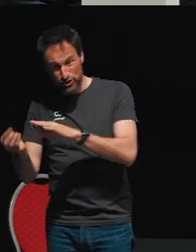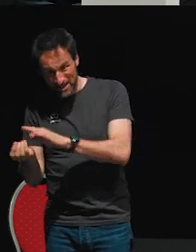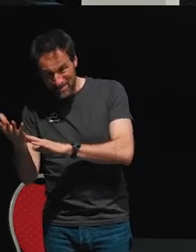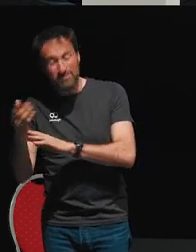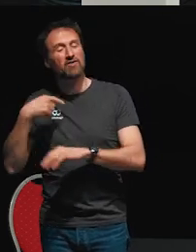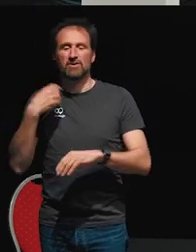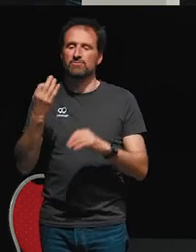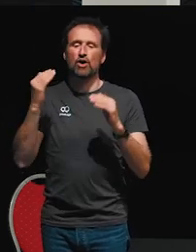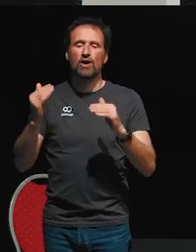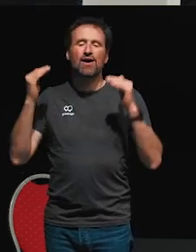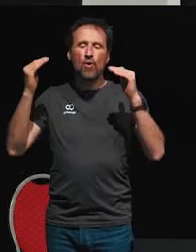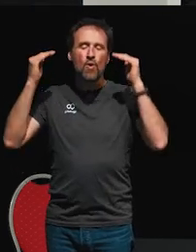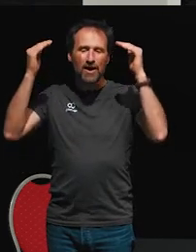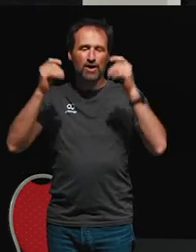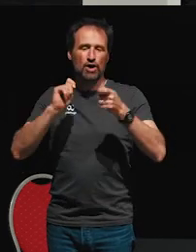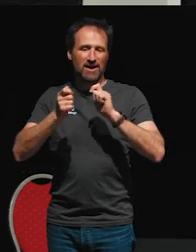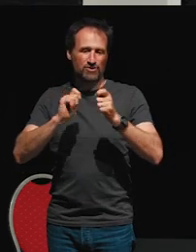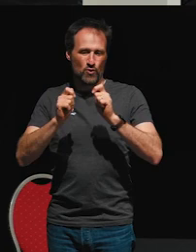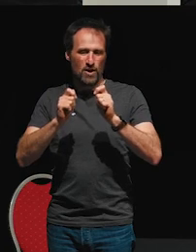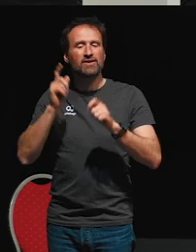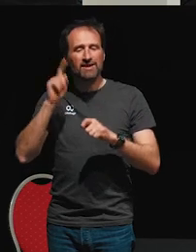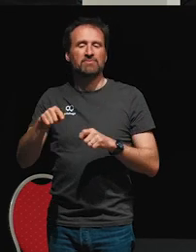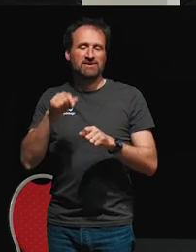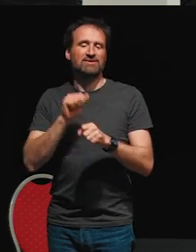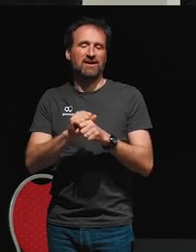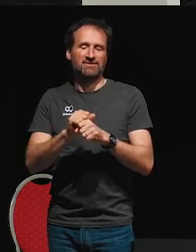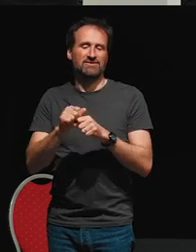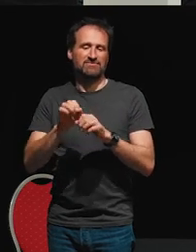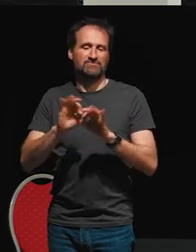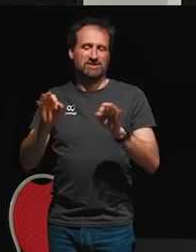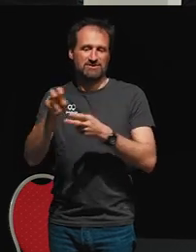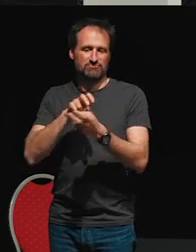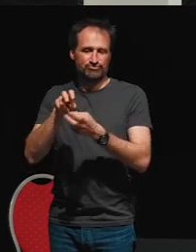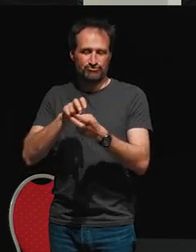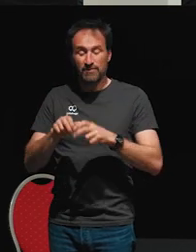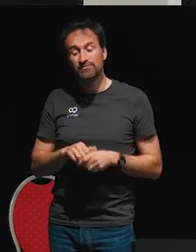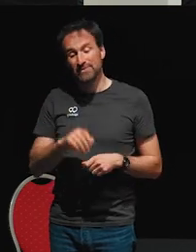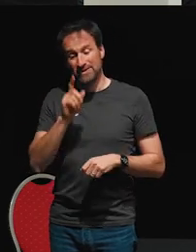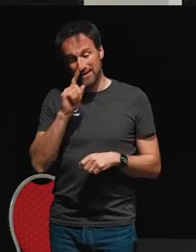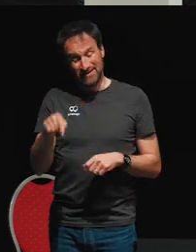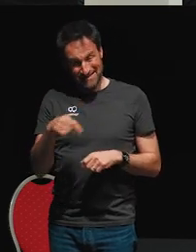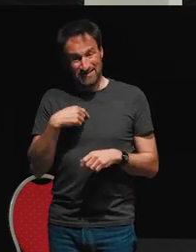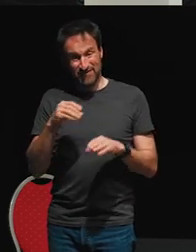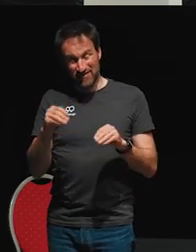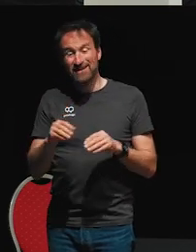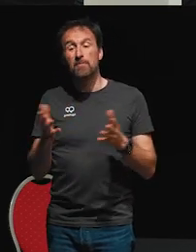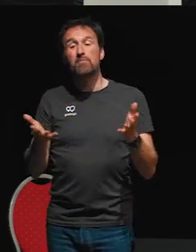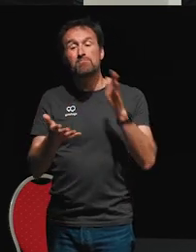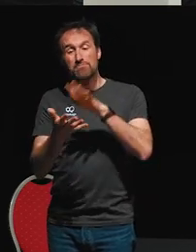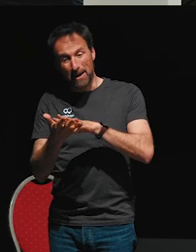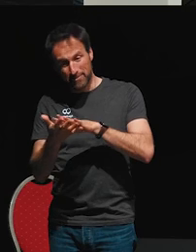this all mean? Let's look at it in code. So now I'm going to be using this map operator again,